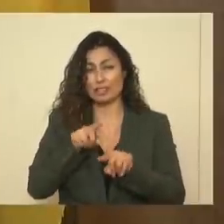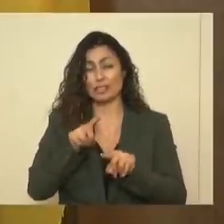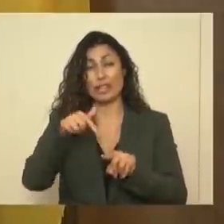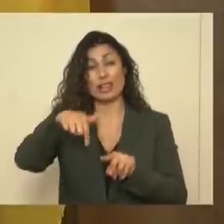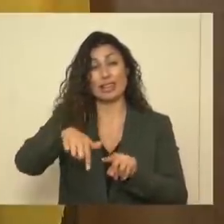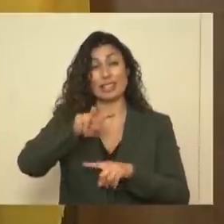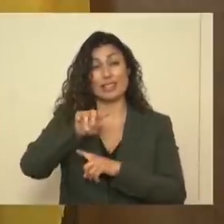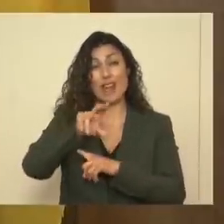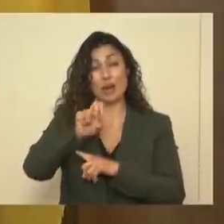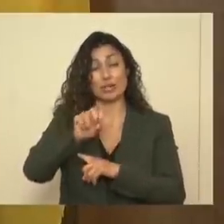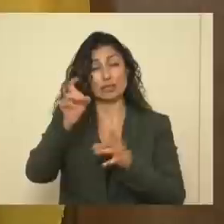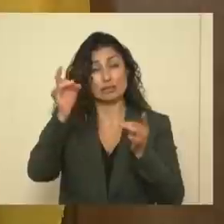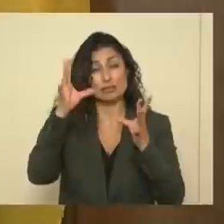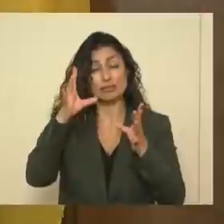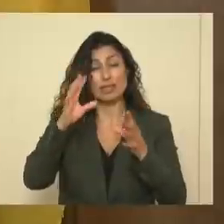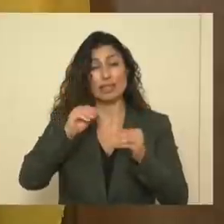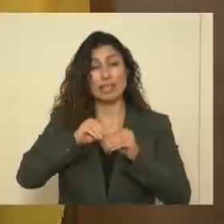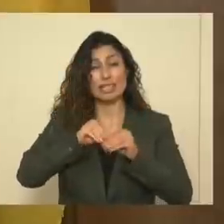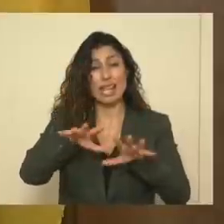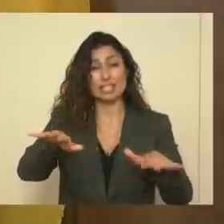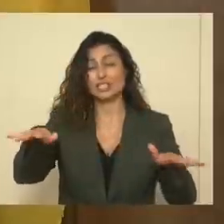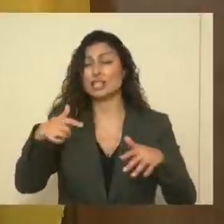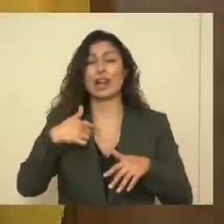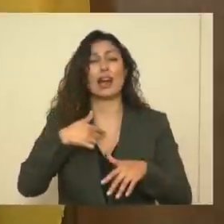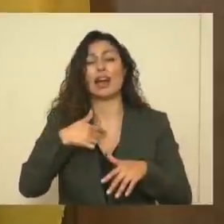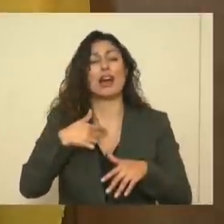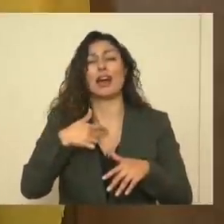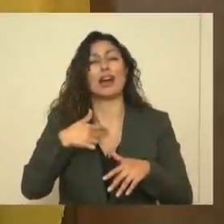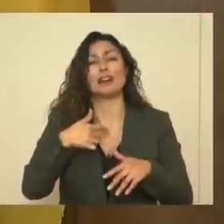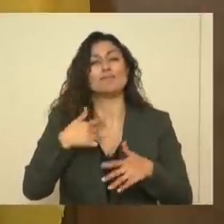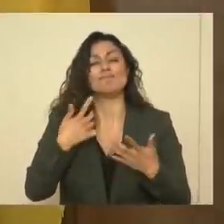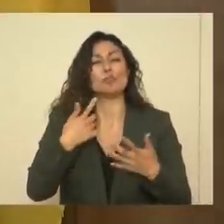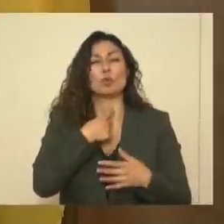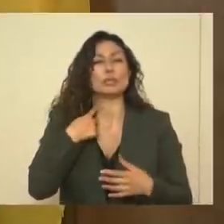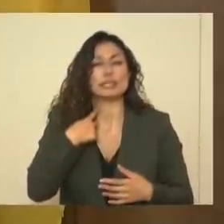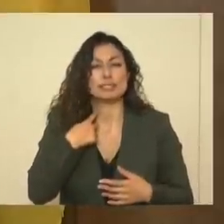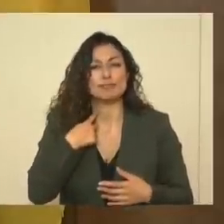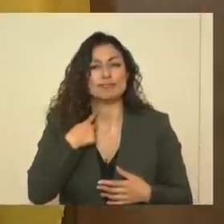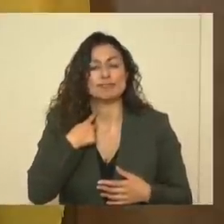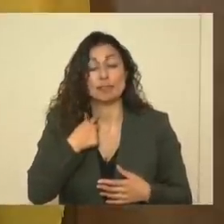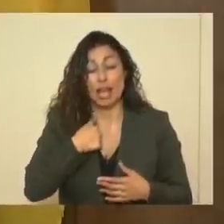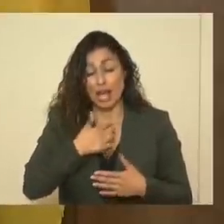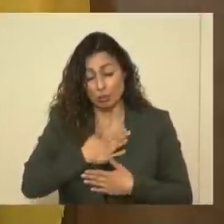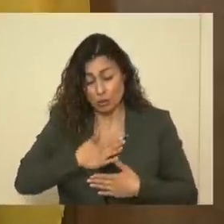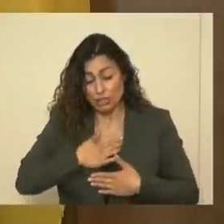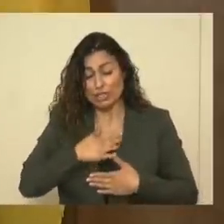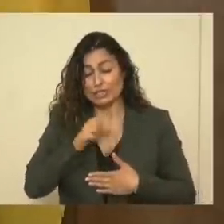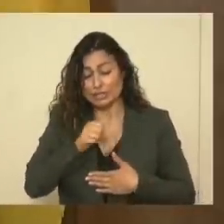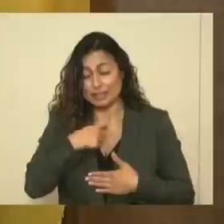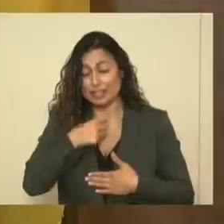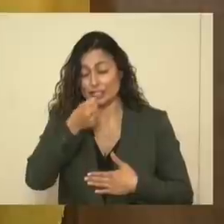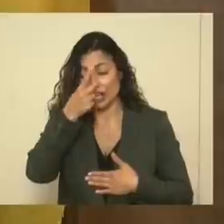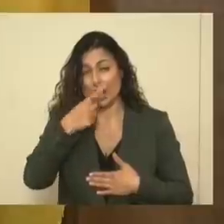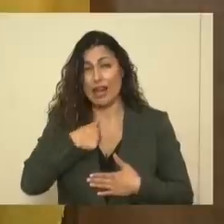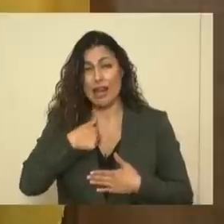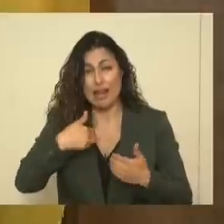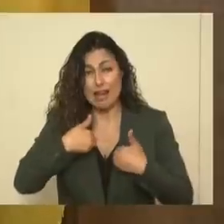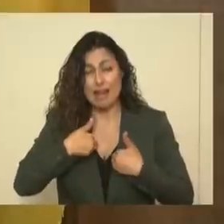contagious that that is too risky. And while I appreciate that I have a